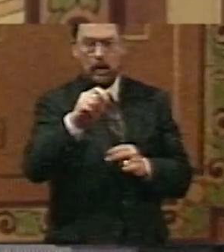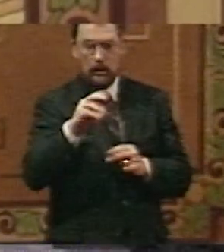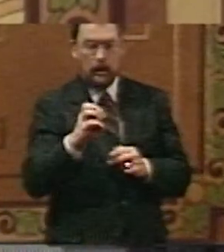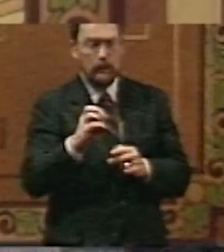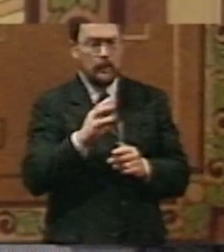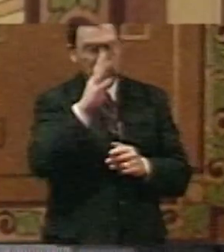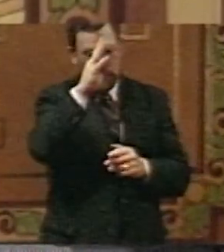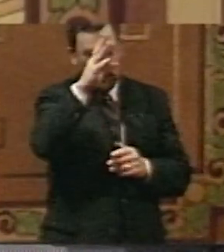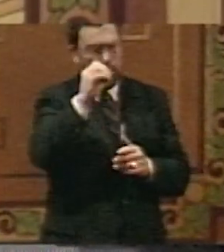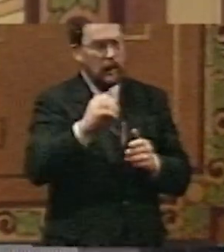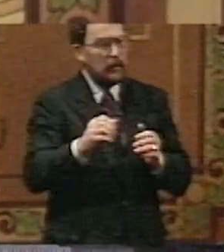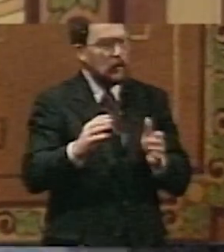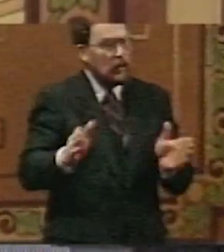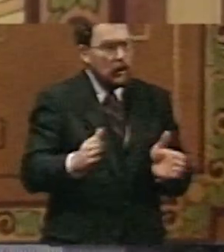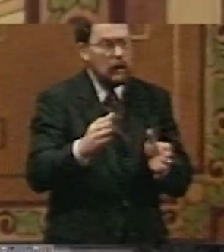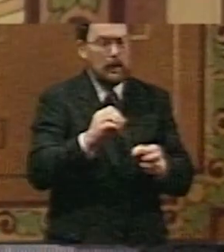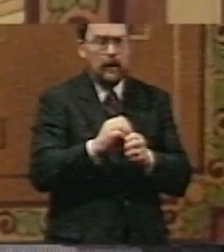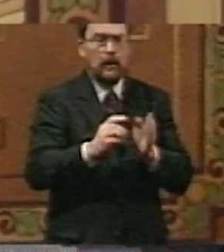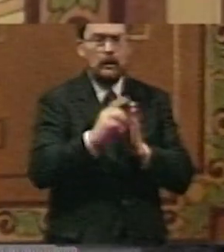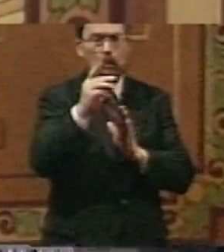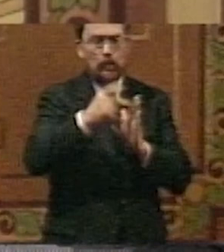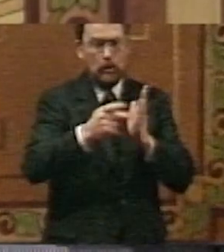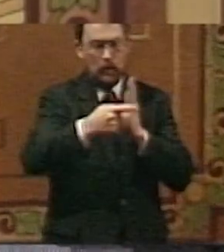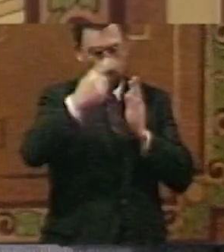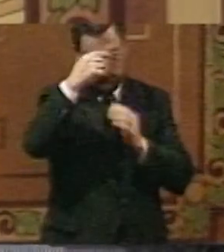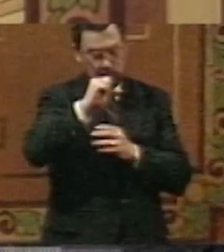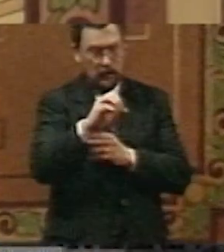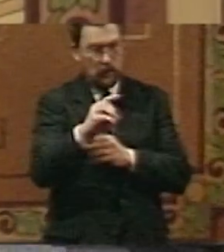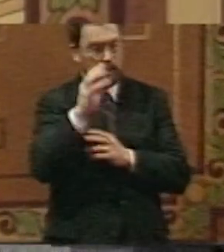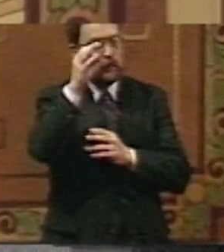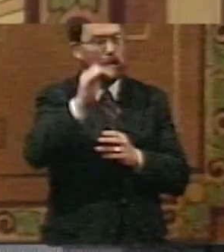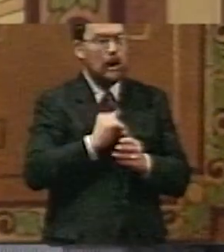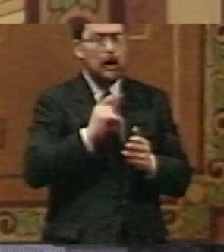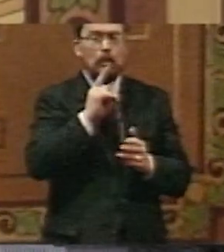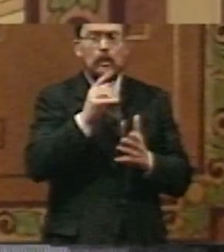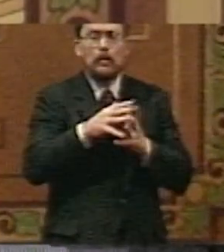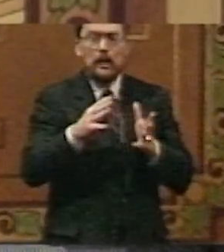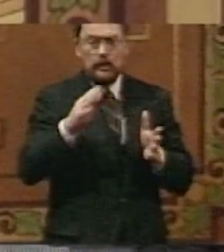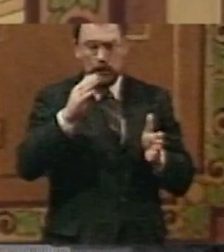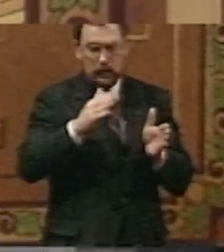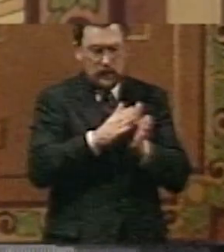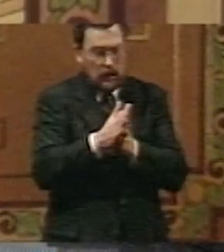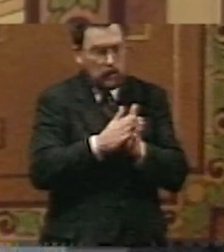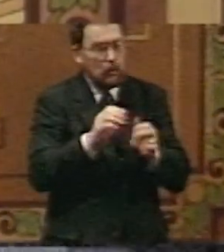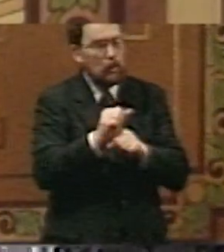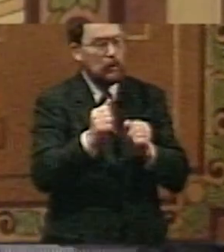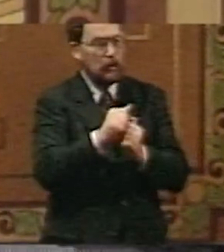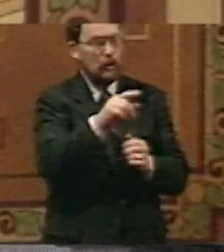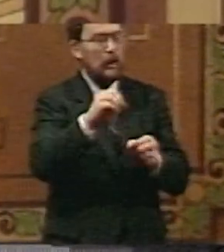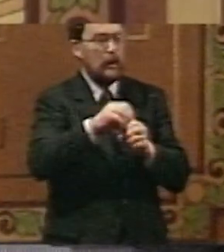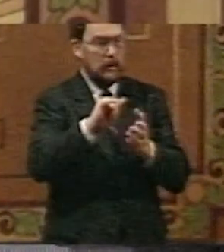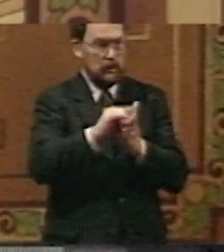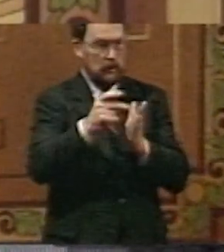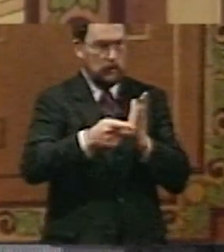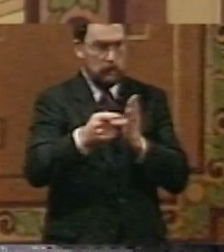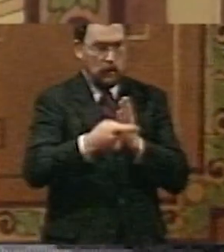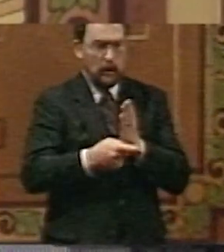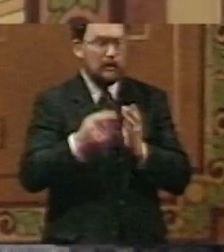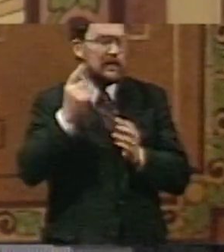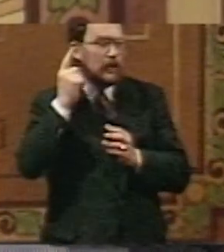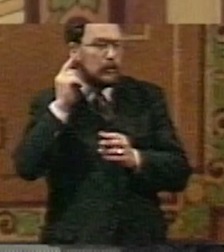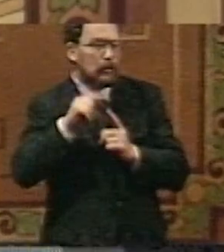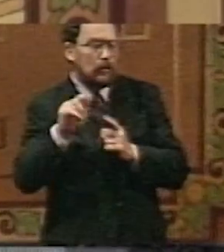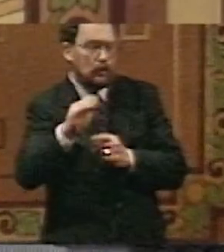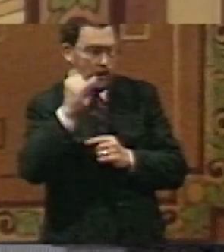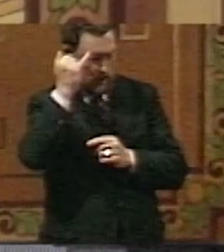and aggressive on developing programs for South Dakota's future. I very much am looking forward to working with you on these programs, to listening